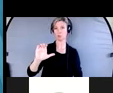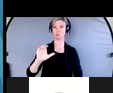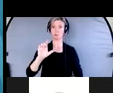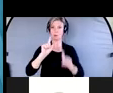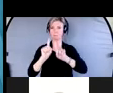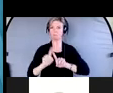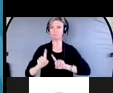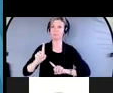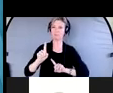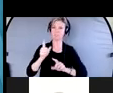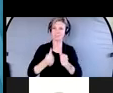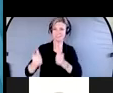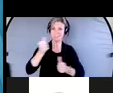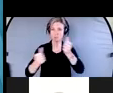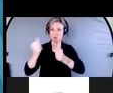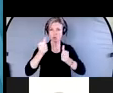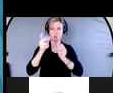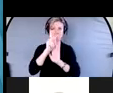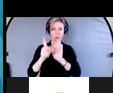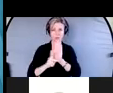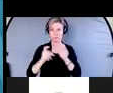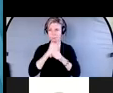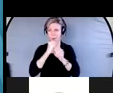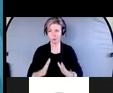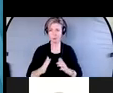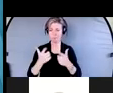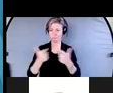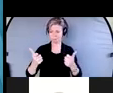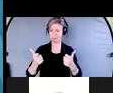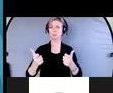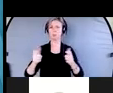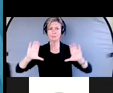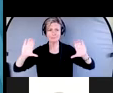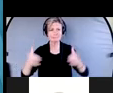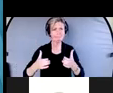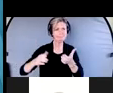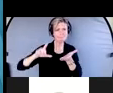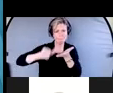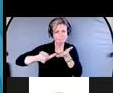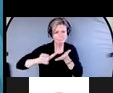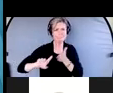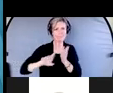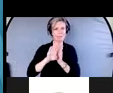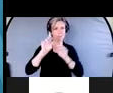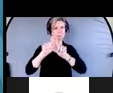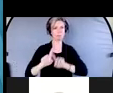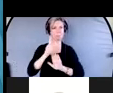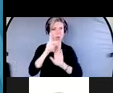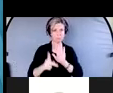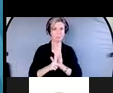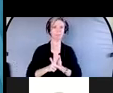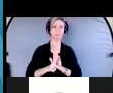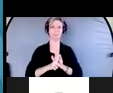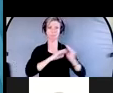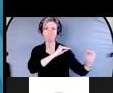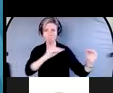helping us develop policy. We also, with our education team, we develop a lot of resources and certainly policy amendments. And that's